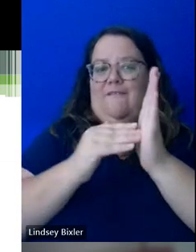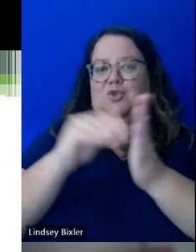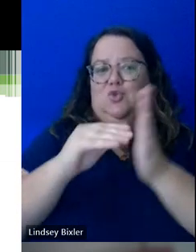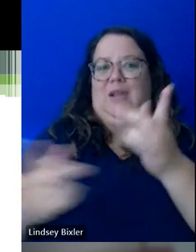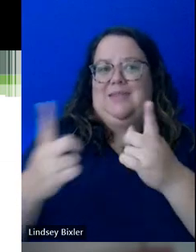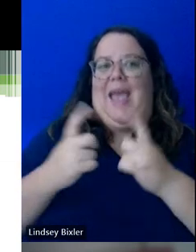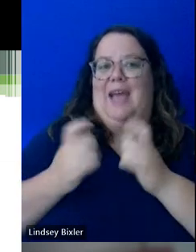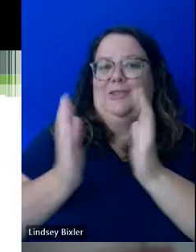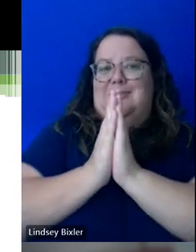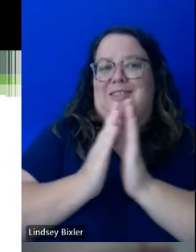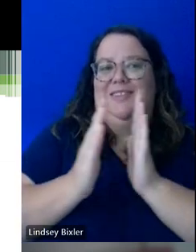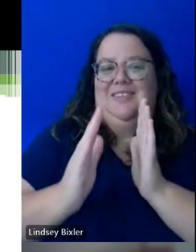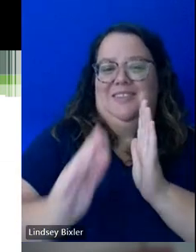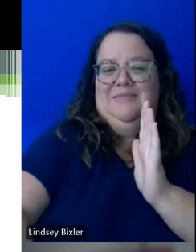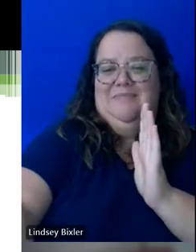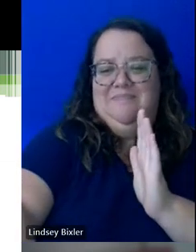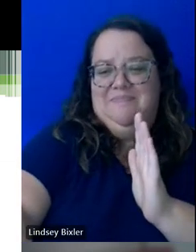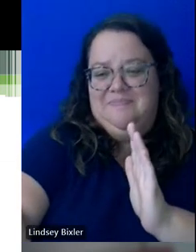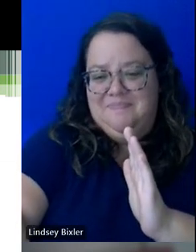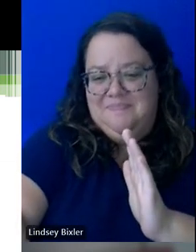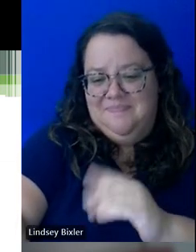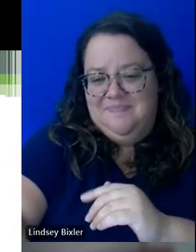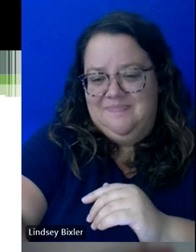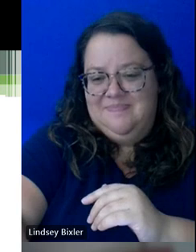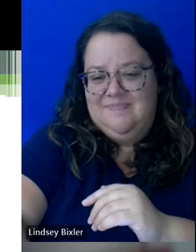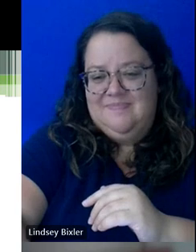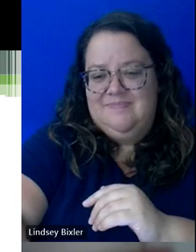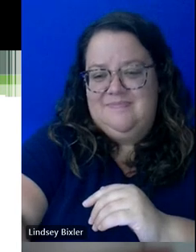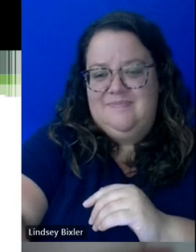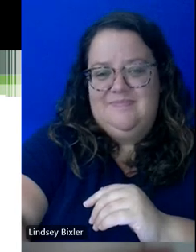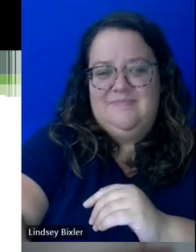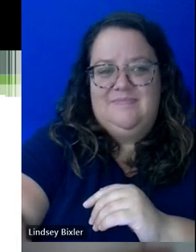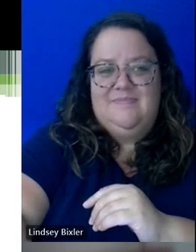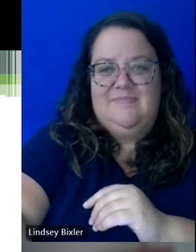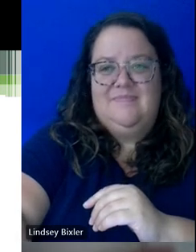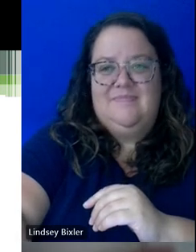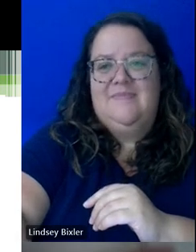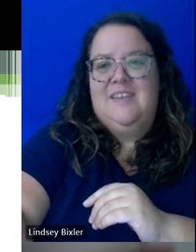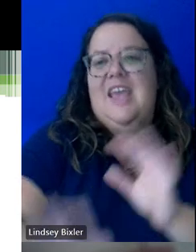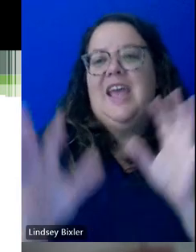you know, in our office, and it's worth noting here just because everybody's coming from a different K-12 experience.